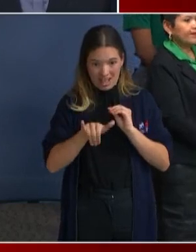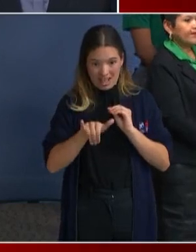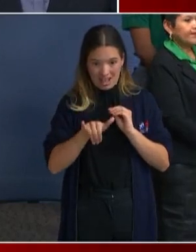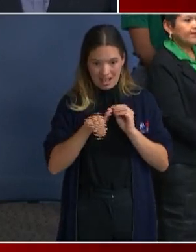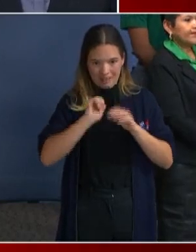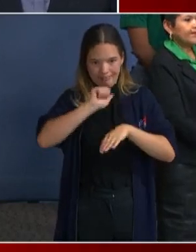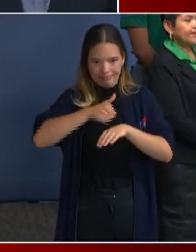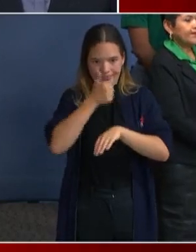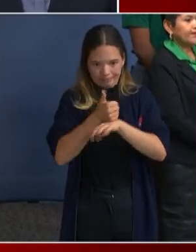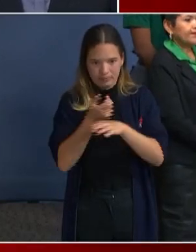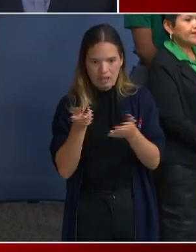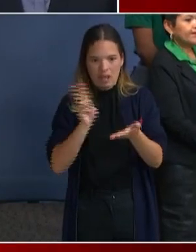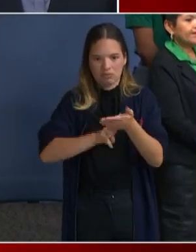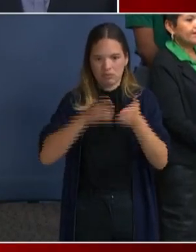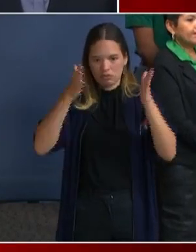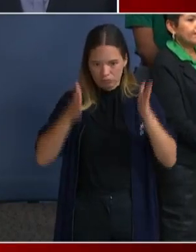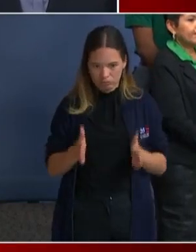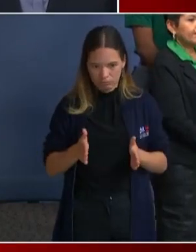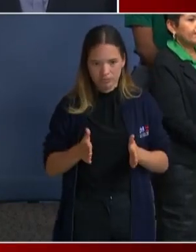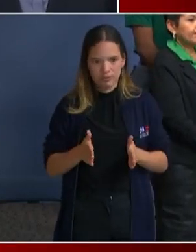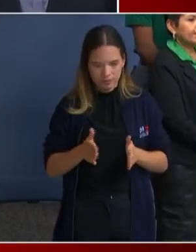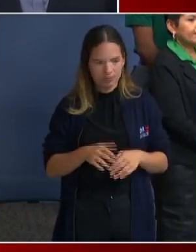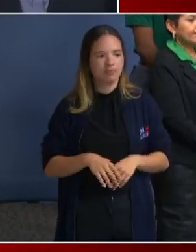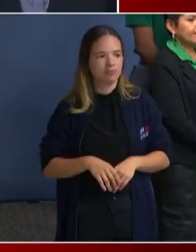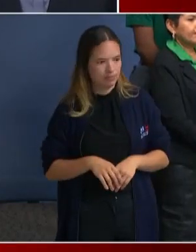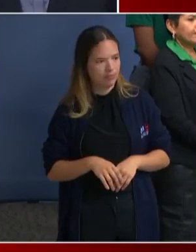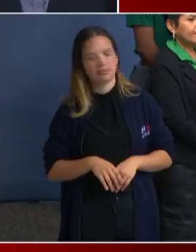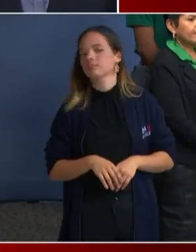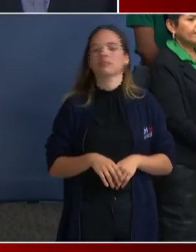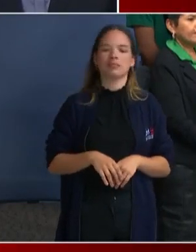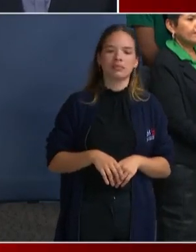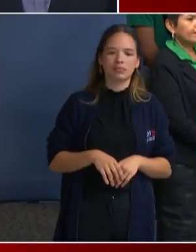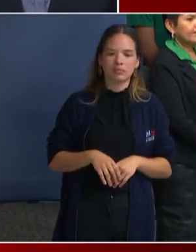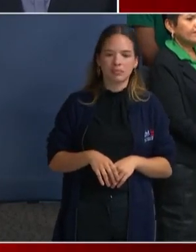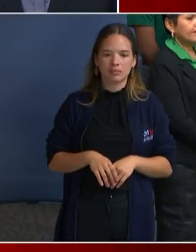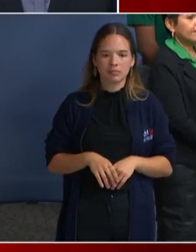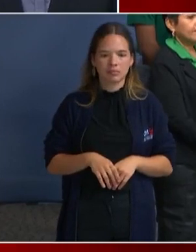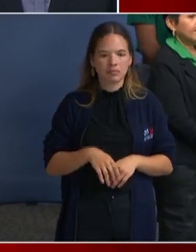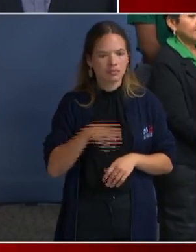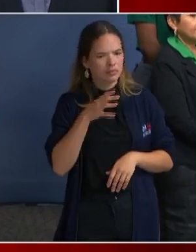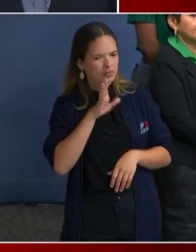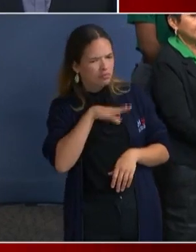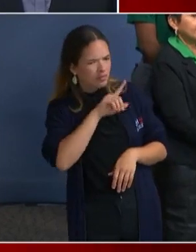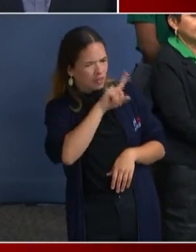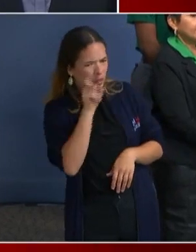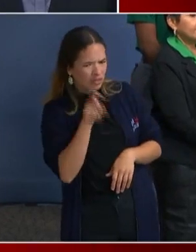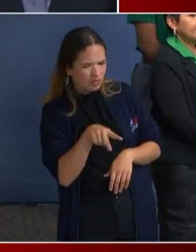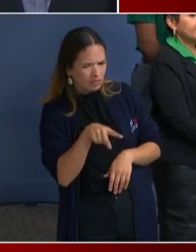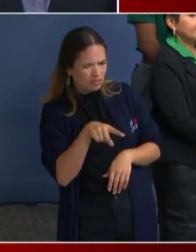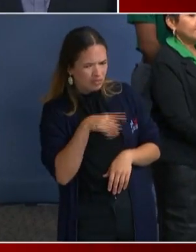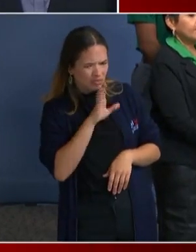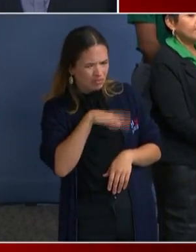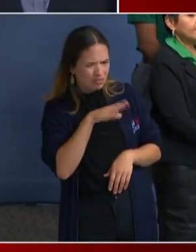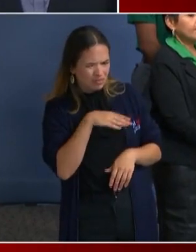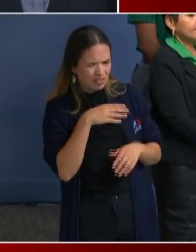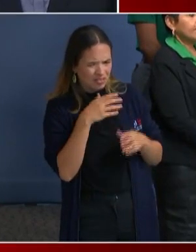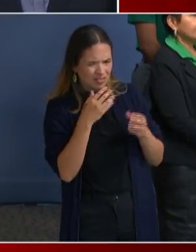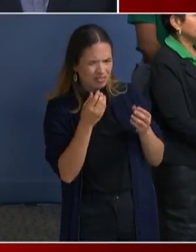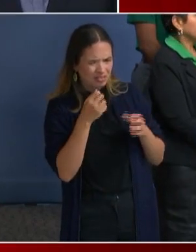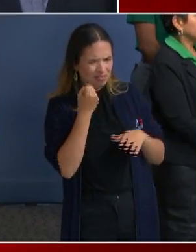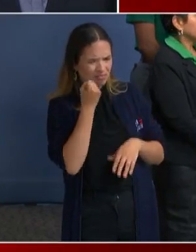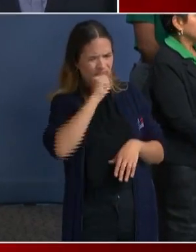Any other questions? Yes. Mayor Bowser, why have you not come out more forceful against the Biden administration on what's happening?